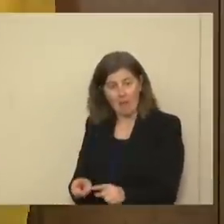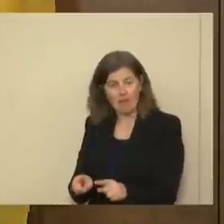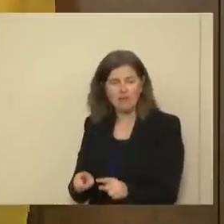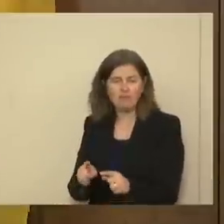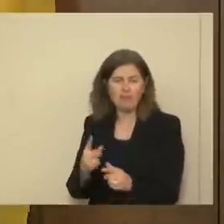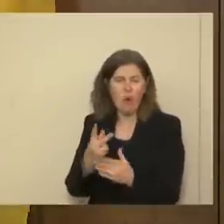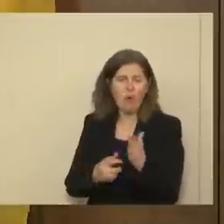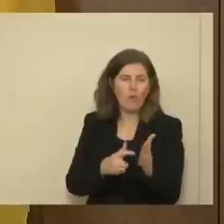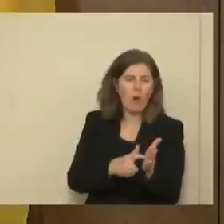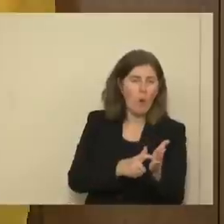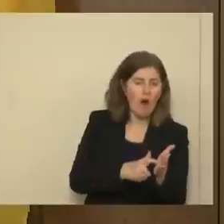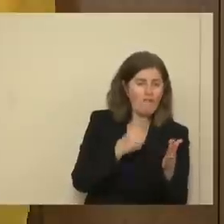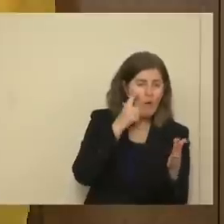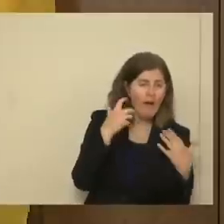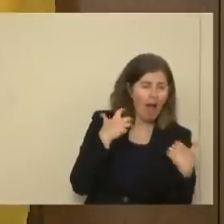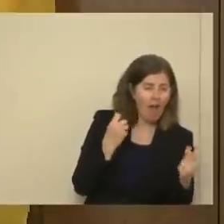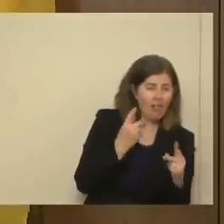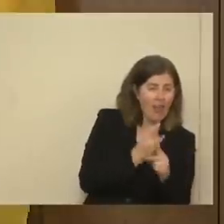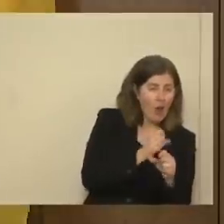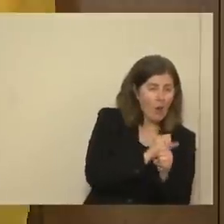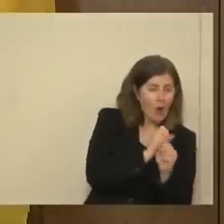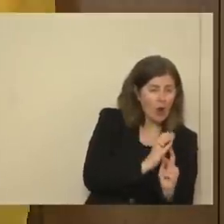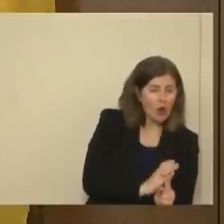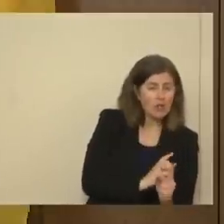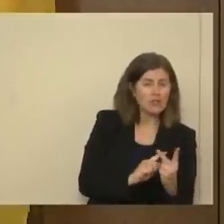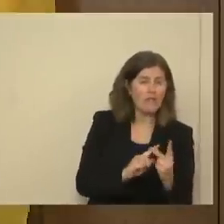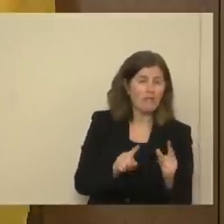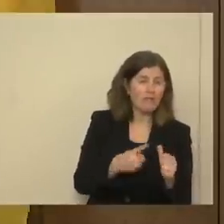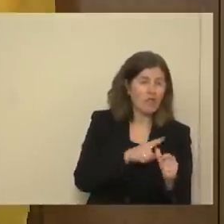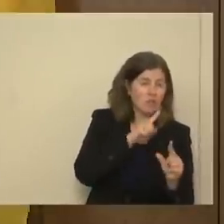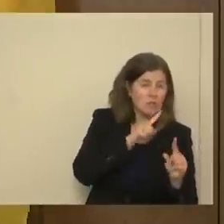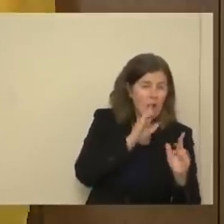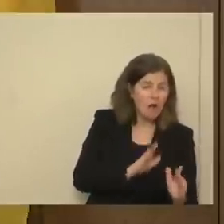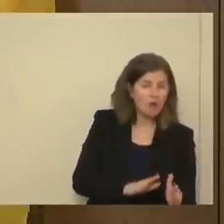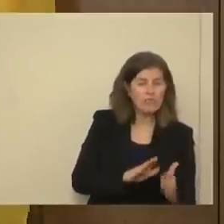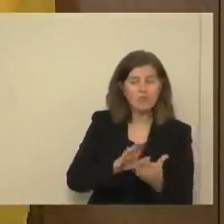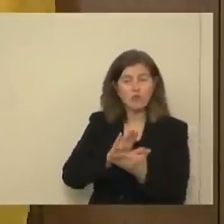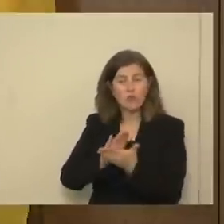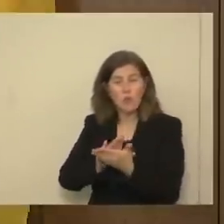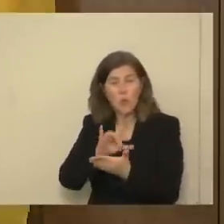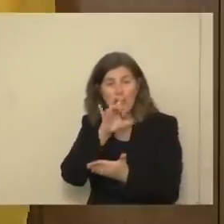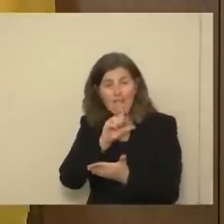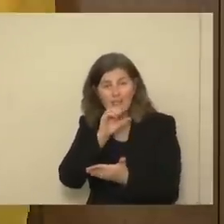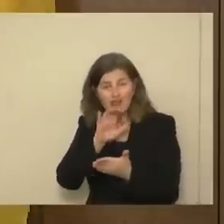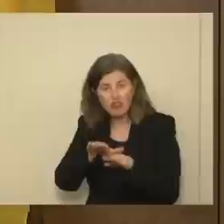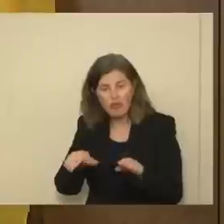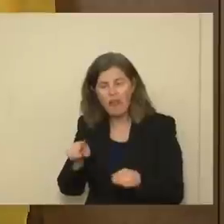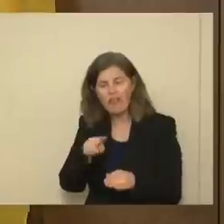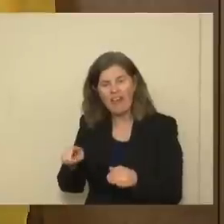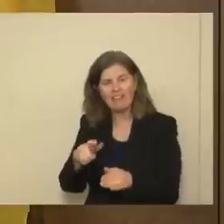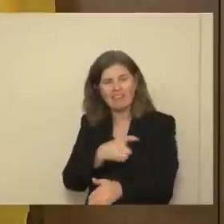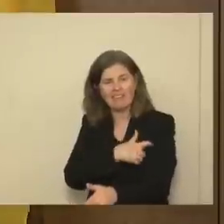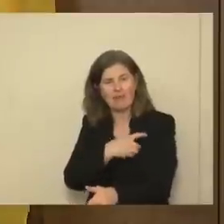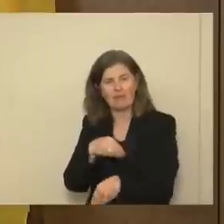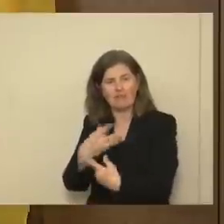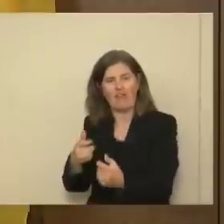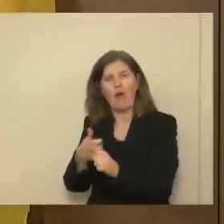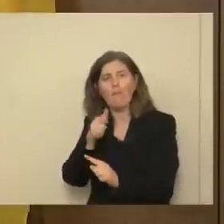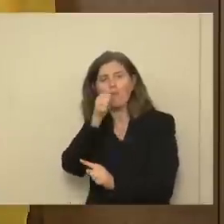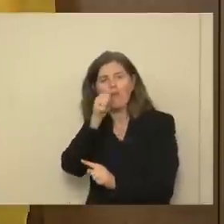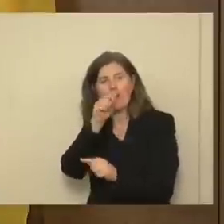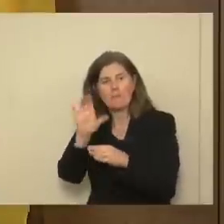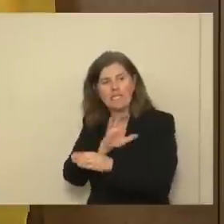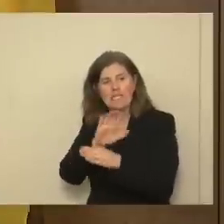required for health care workers and first responders and school-age children are administered by the private